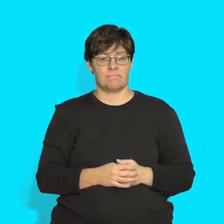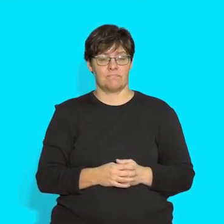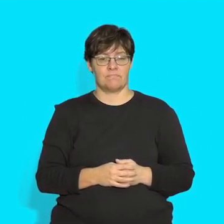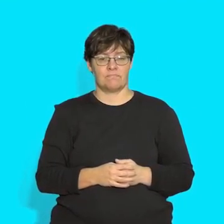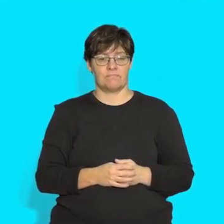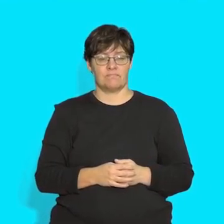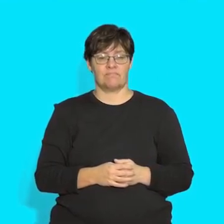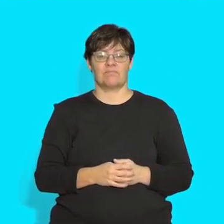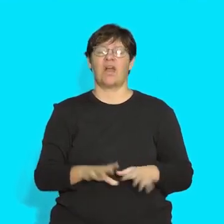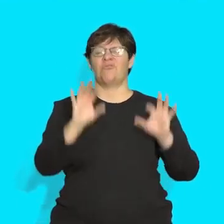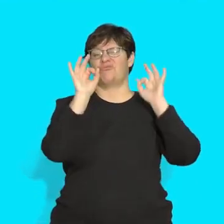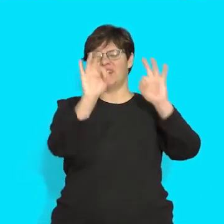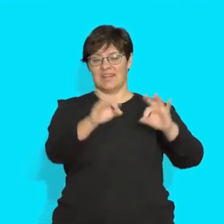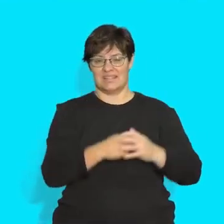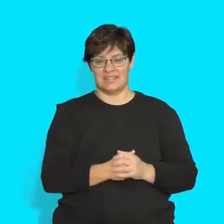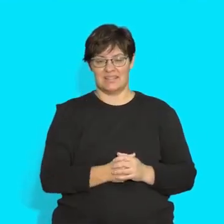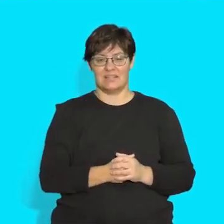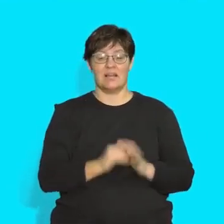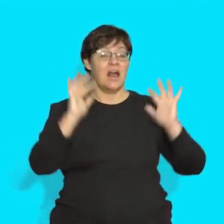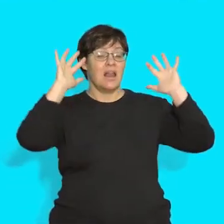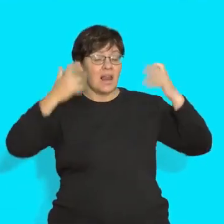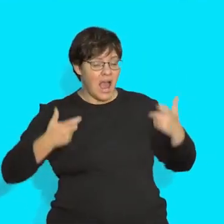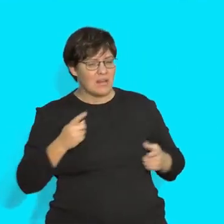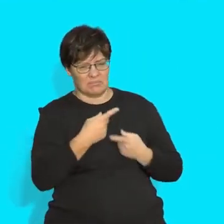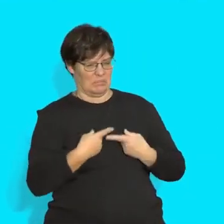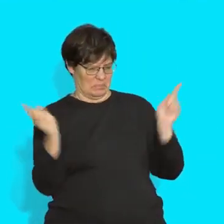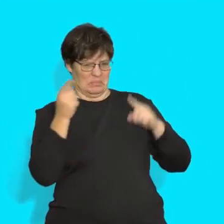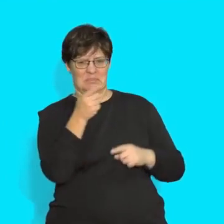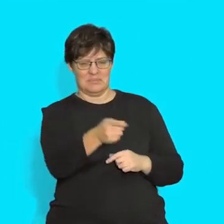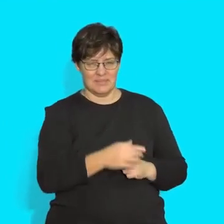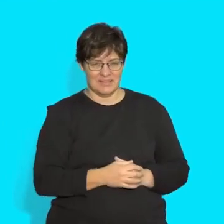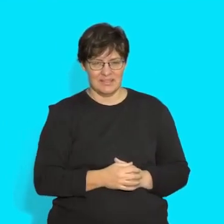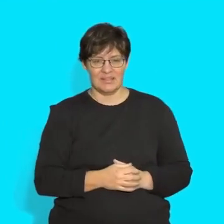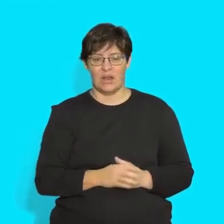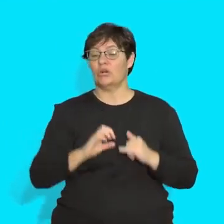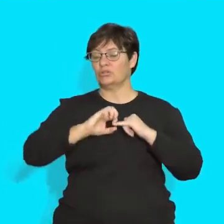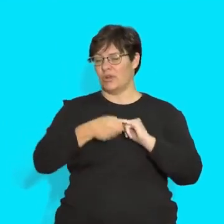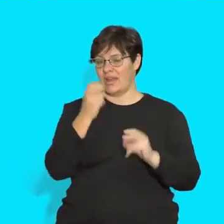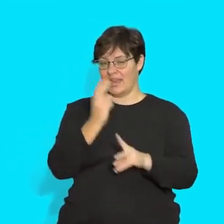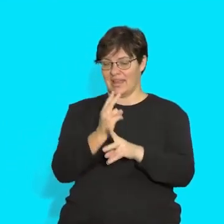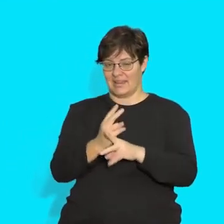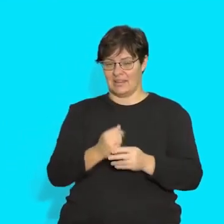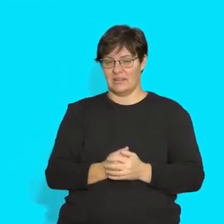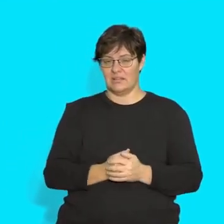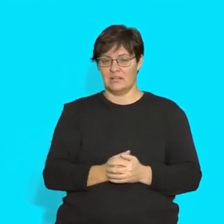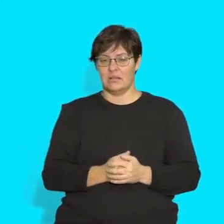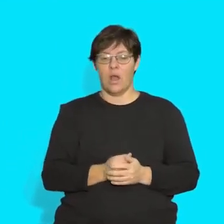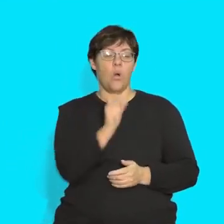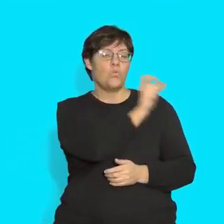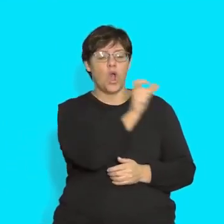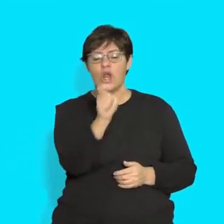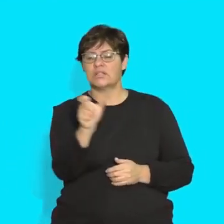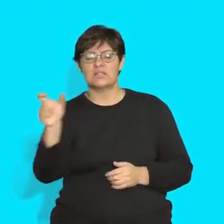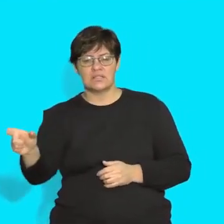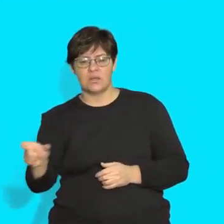That's right! Lion is the odd word out. Let's try that again. Which word doesn't